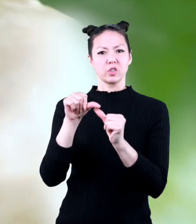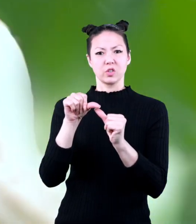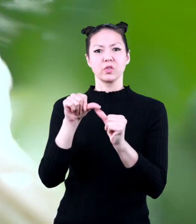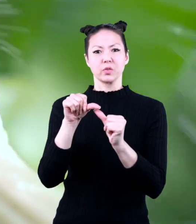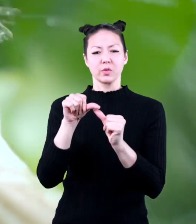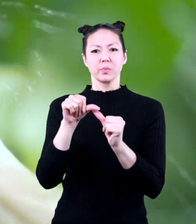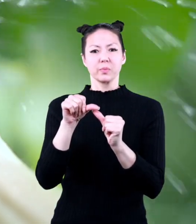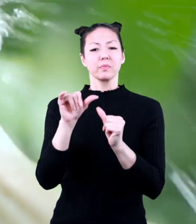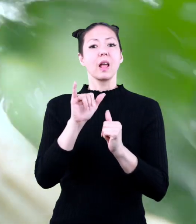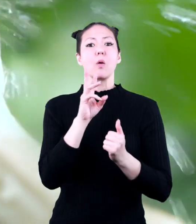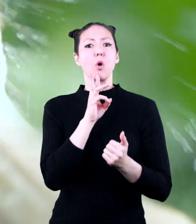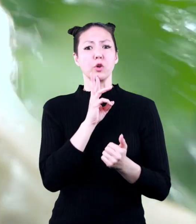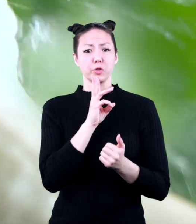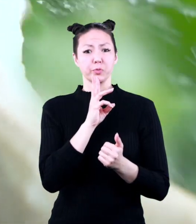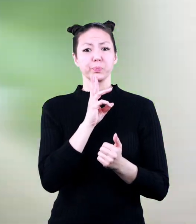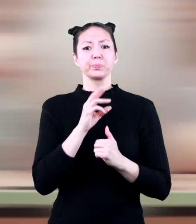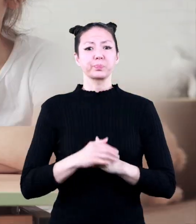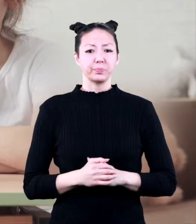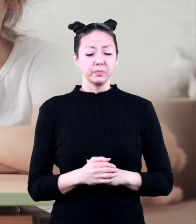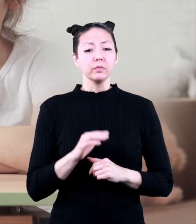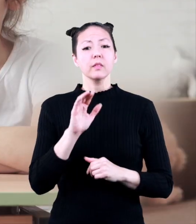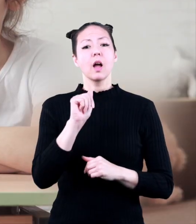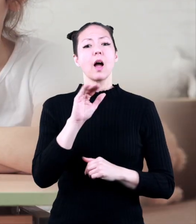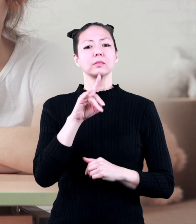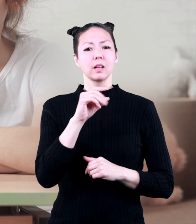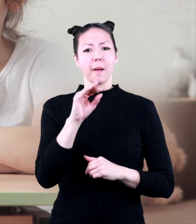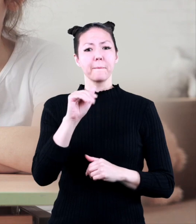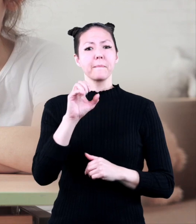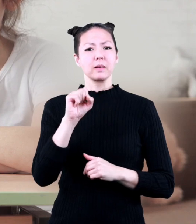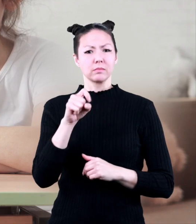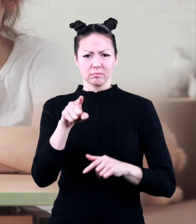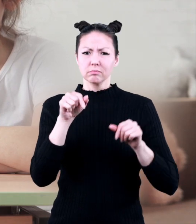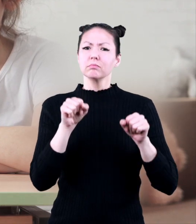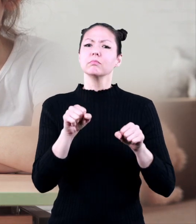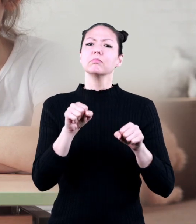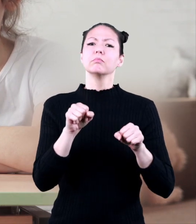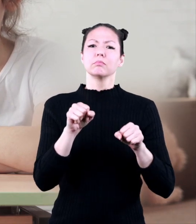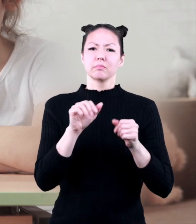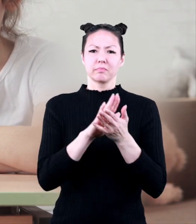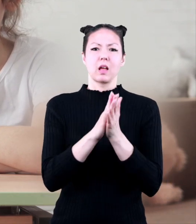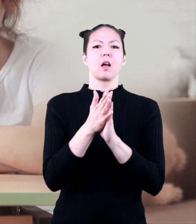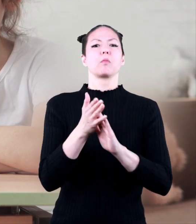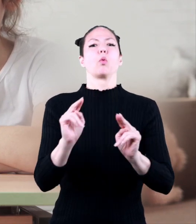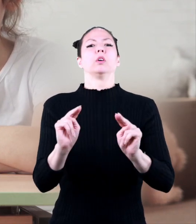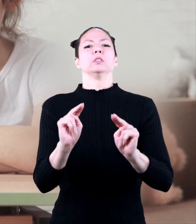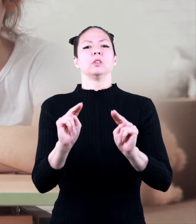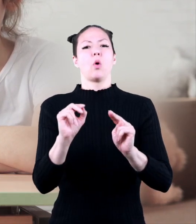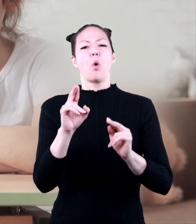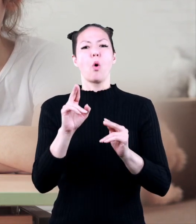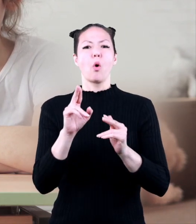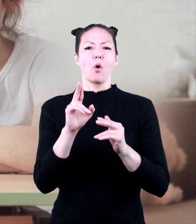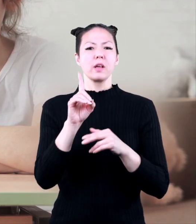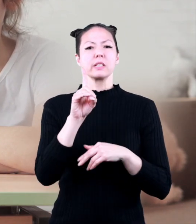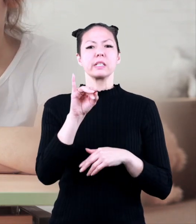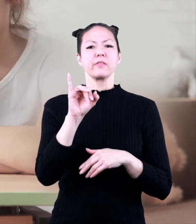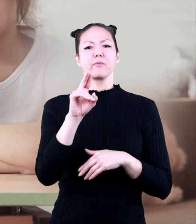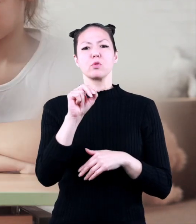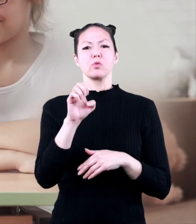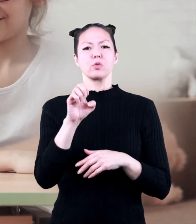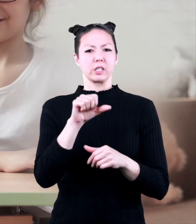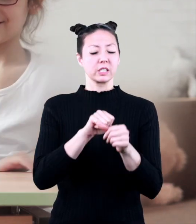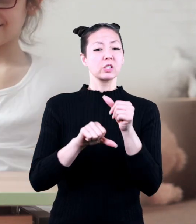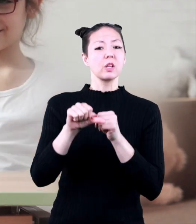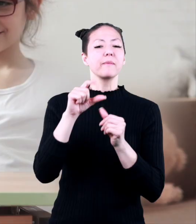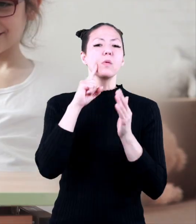like water acids and bases can be used to neutralize or diffuse each other